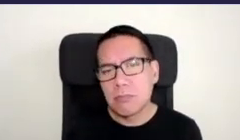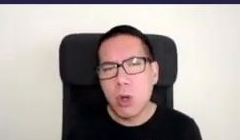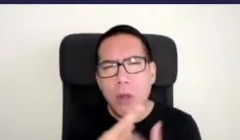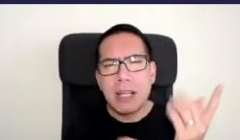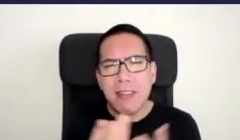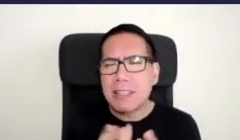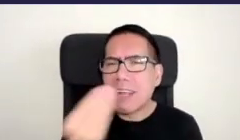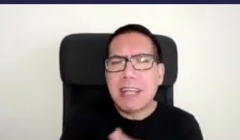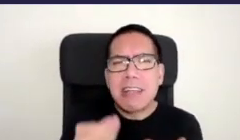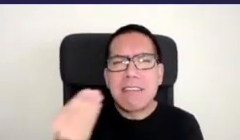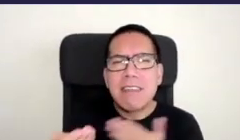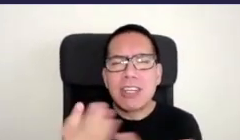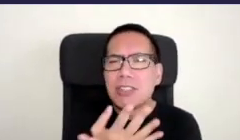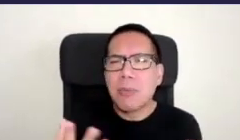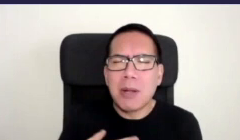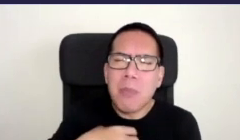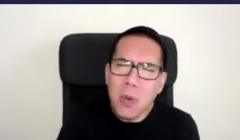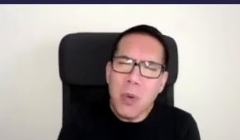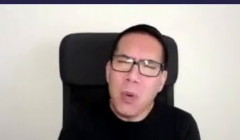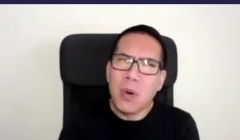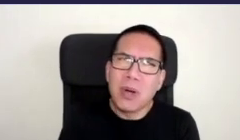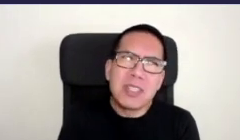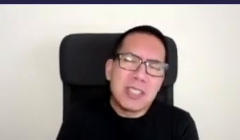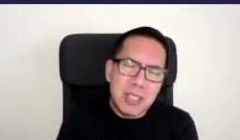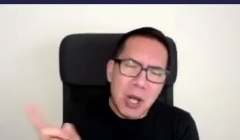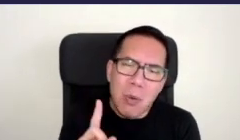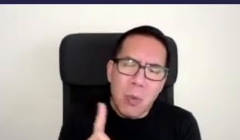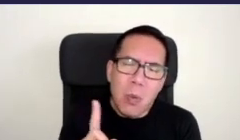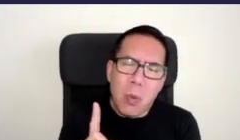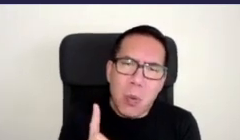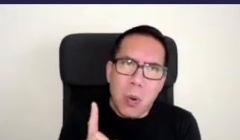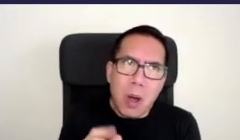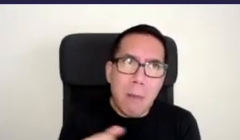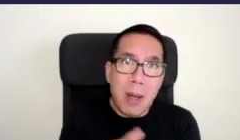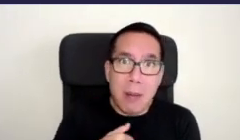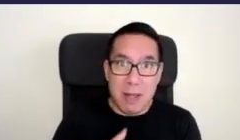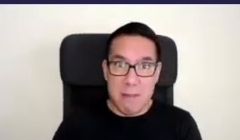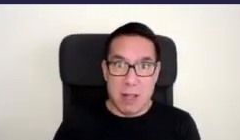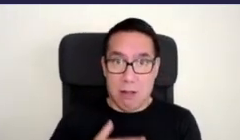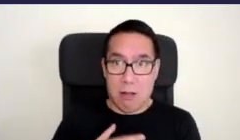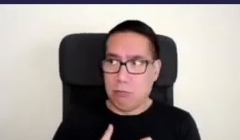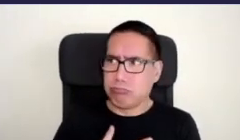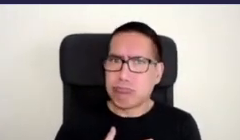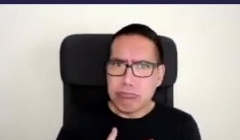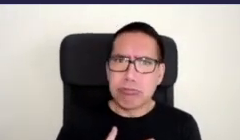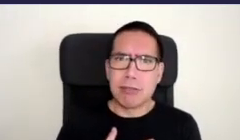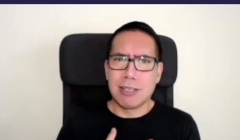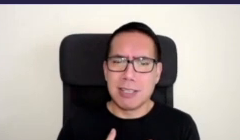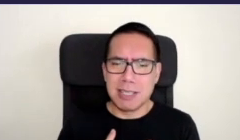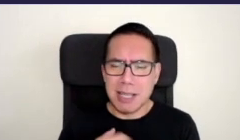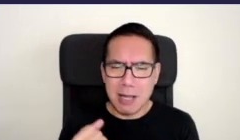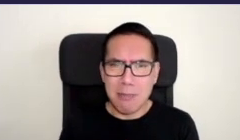these things plus so many more are what has fuelled me and buoyed me